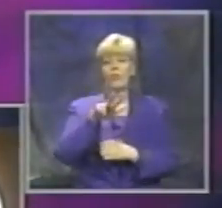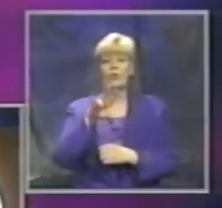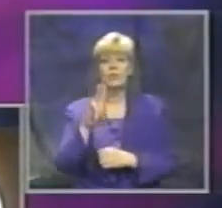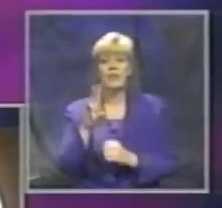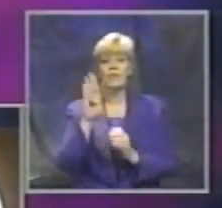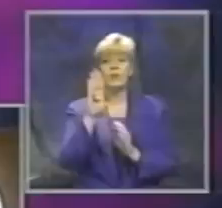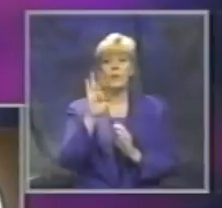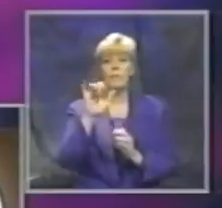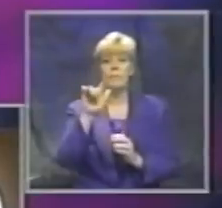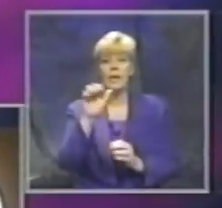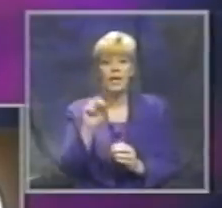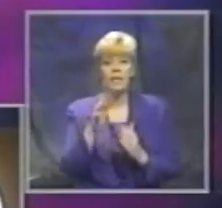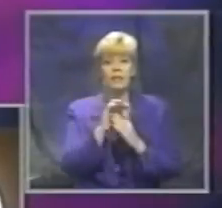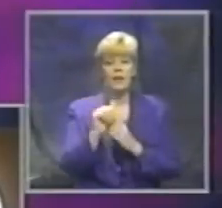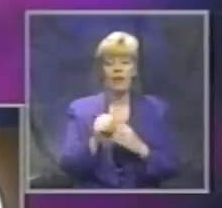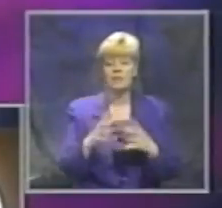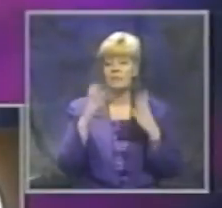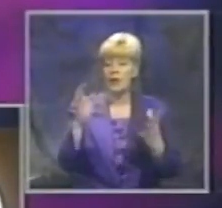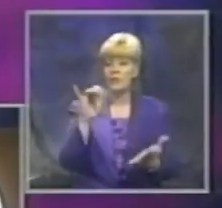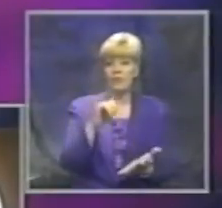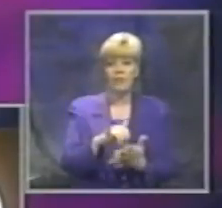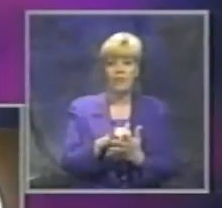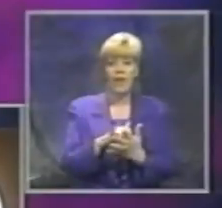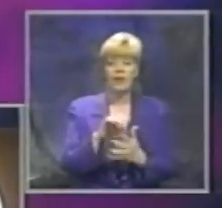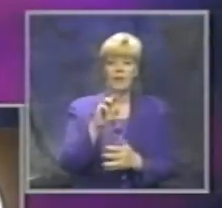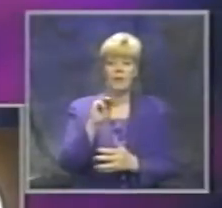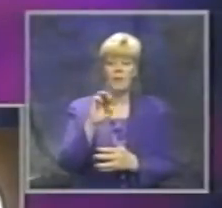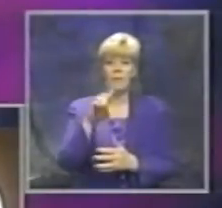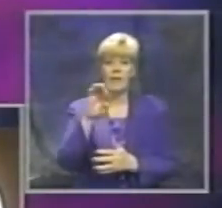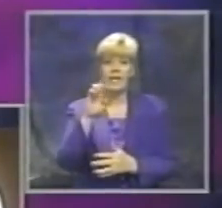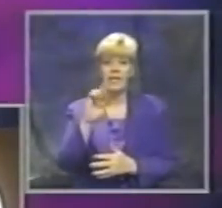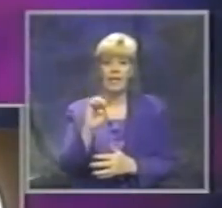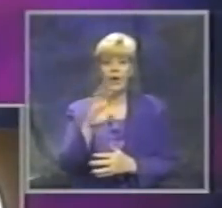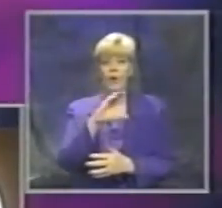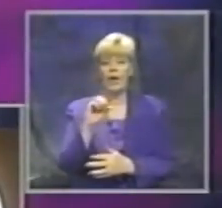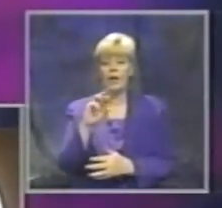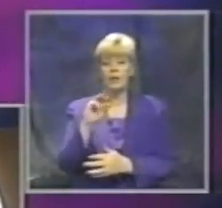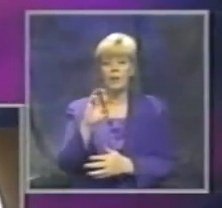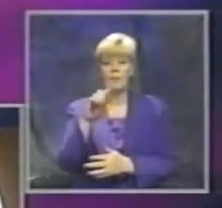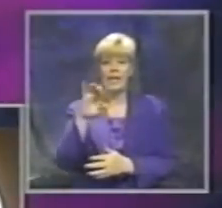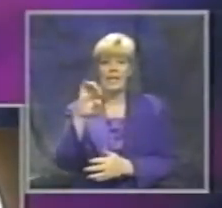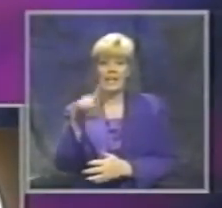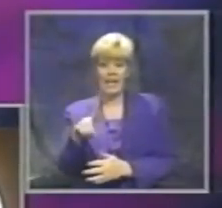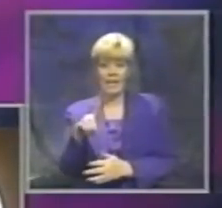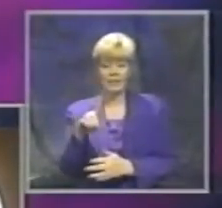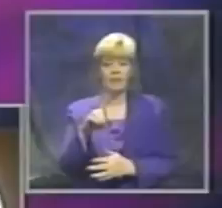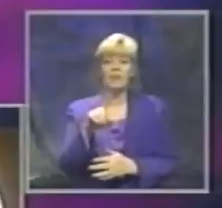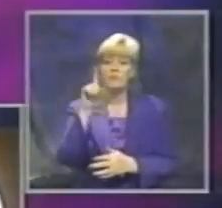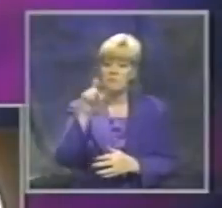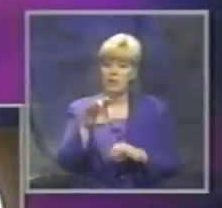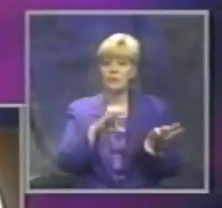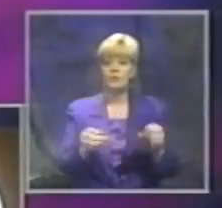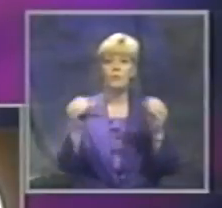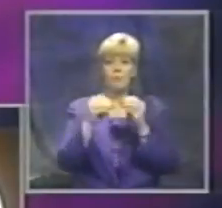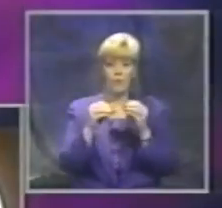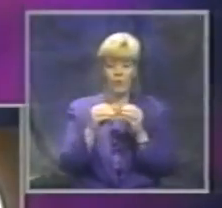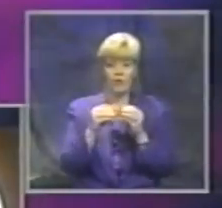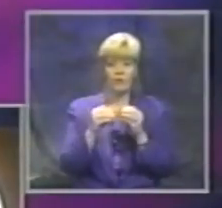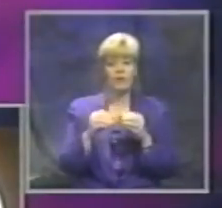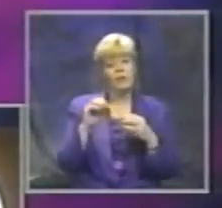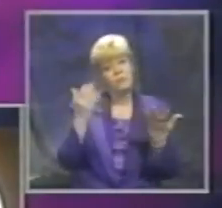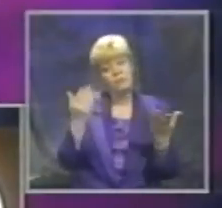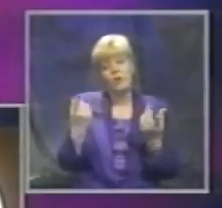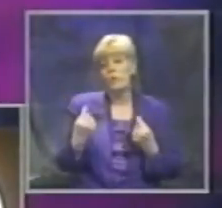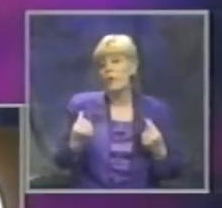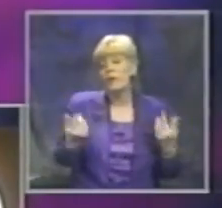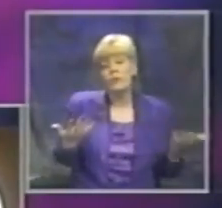billion, much of it in Medicare and Medicaid payments. So we must do more. Well, what